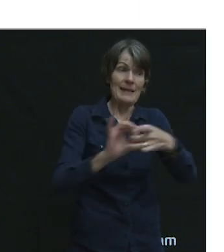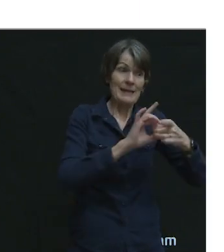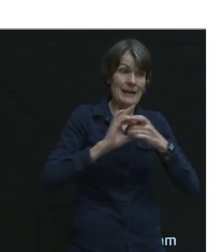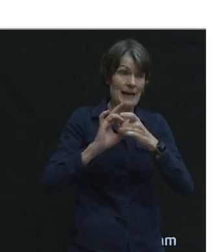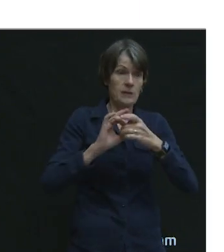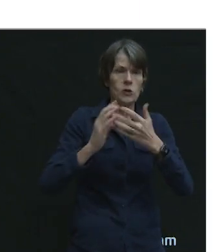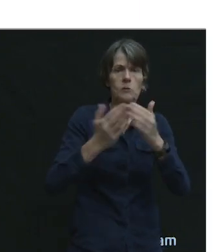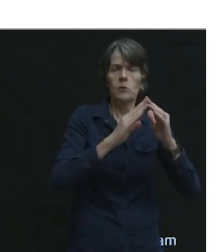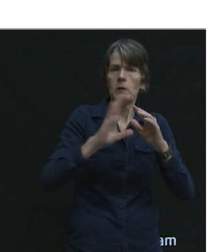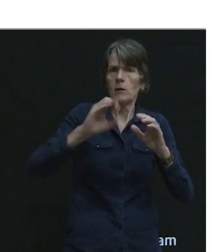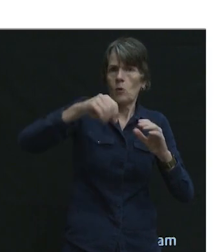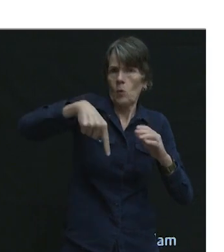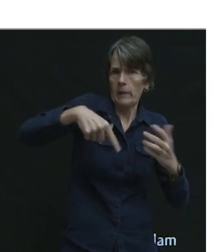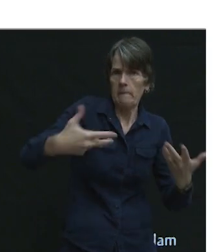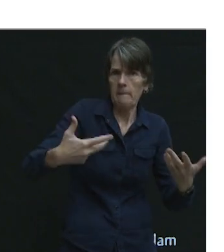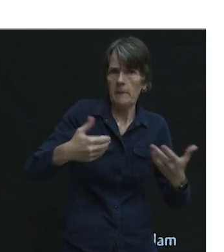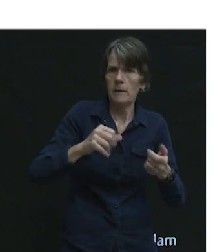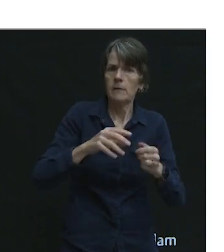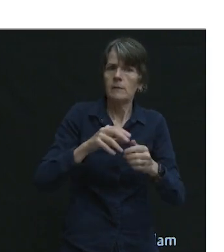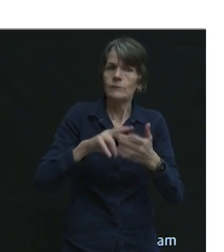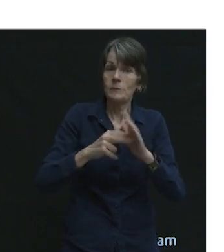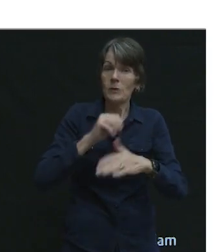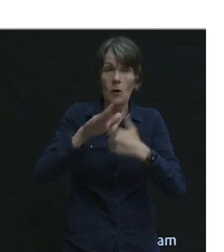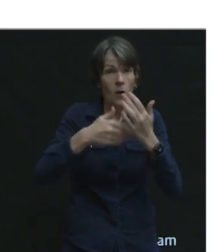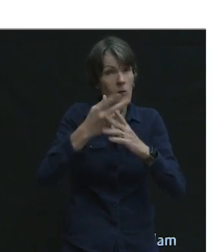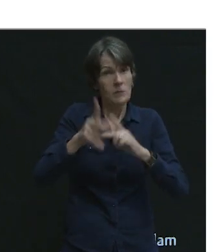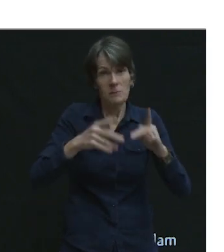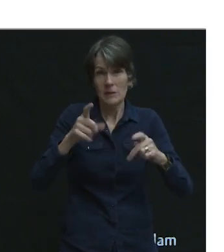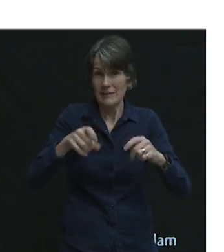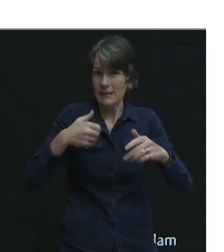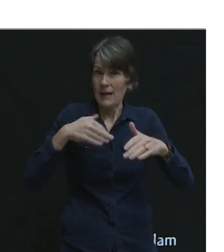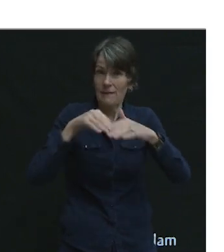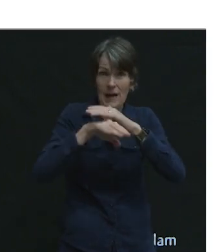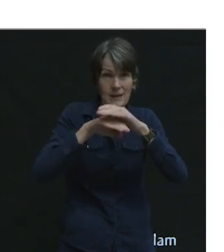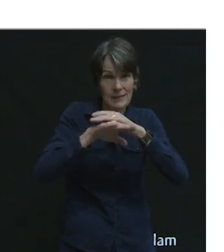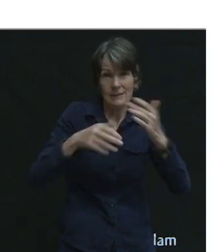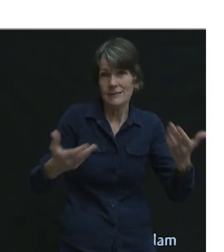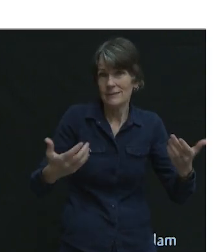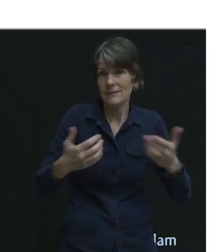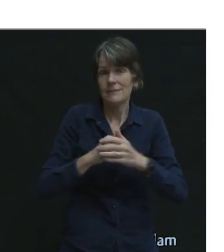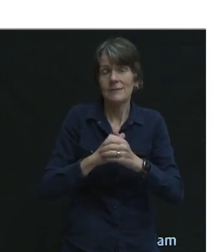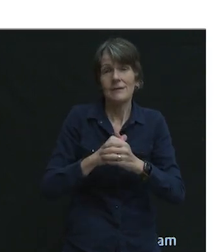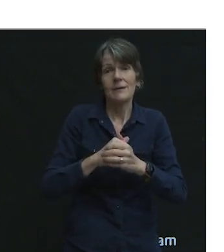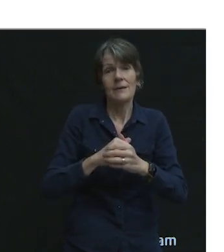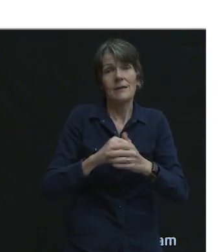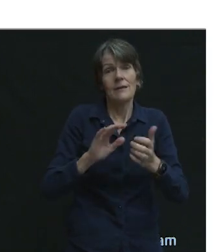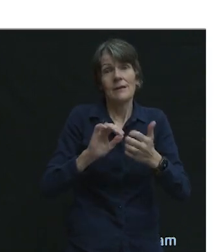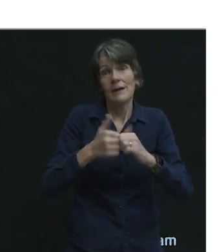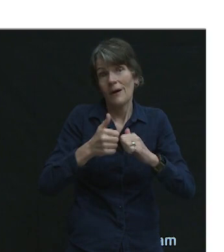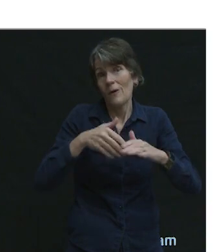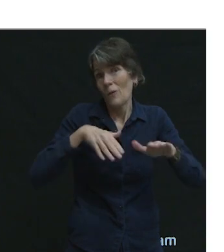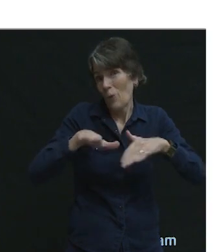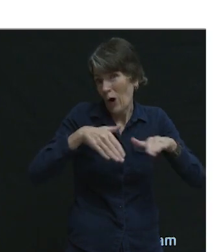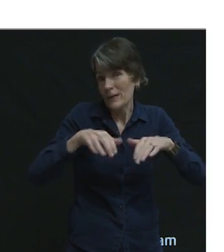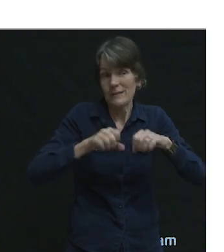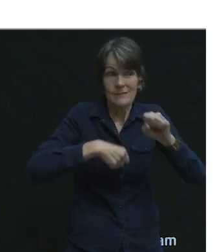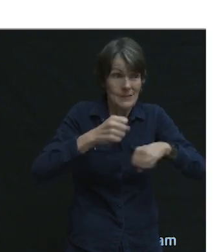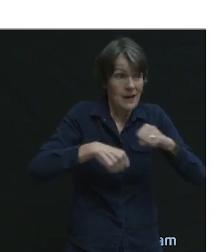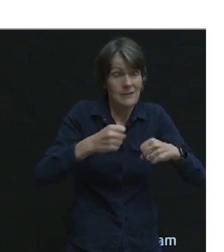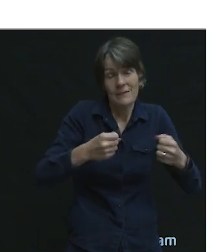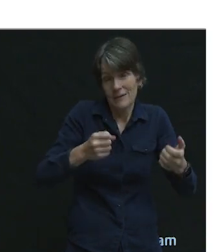city of Coquitlam, so making sure that everybody's got access to the kinds of amenities they might need, and could do that by walking or micromobility,